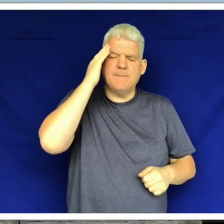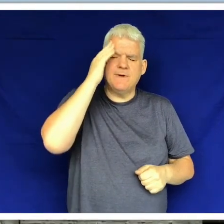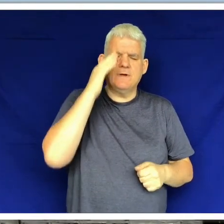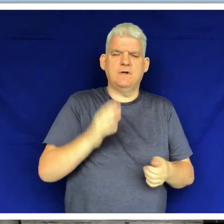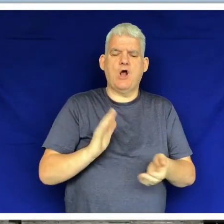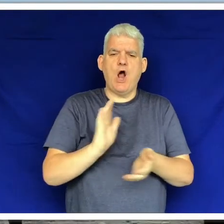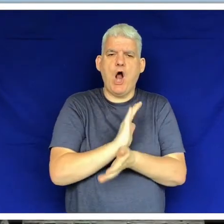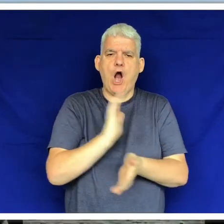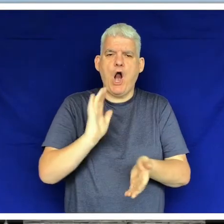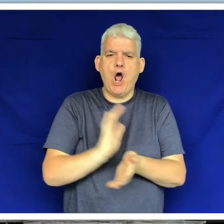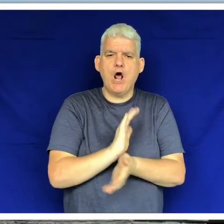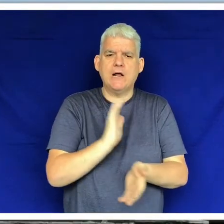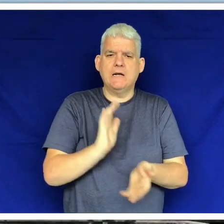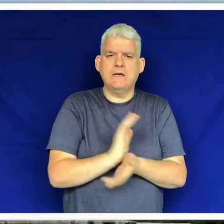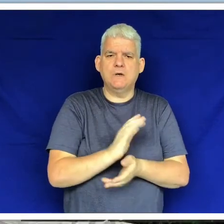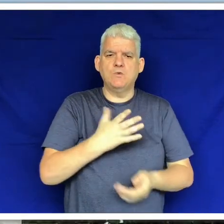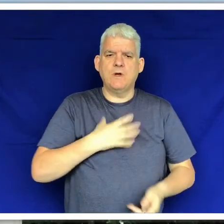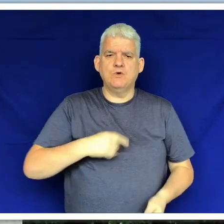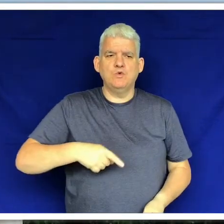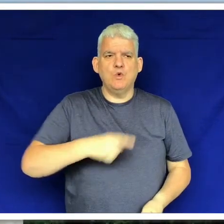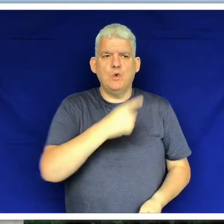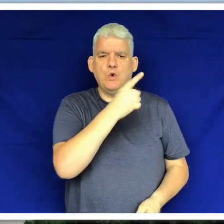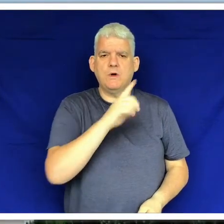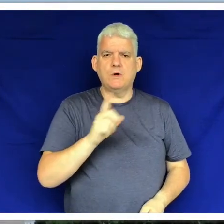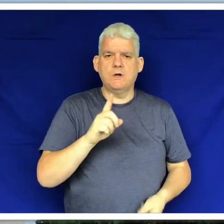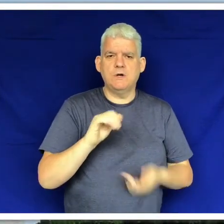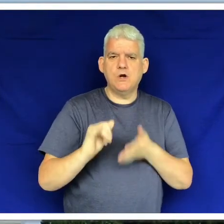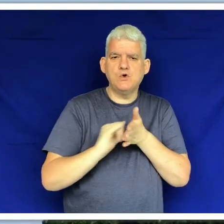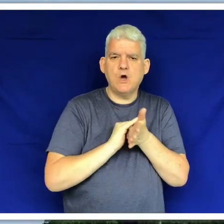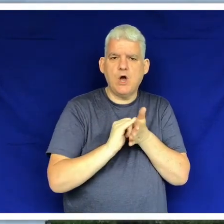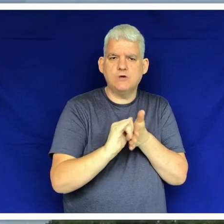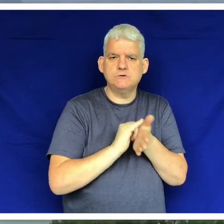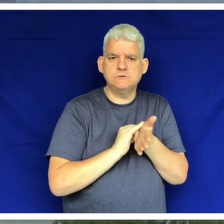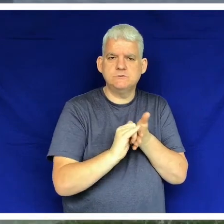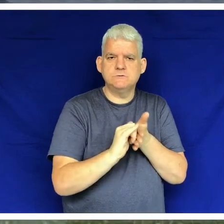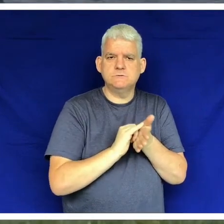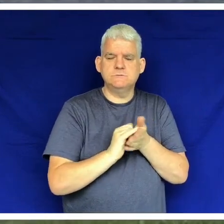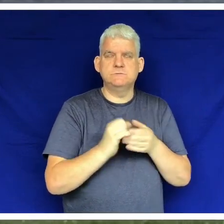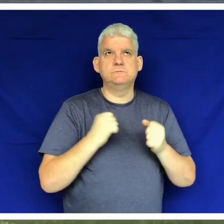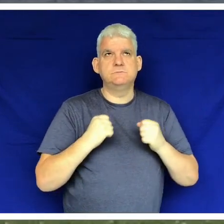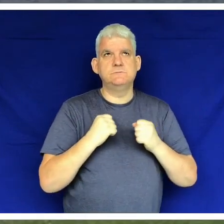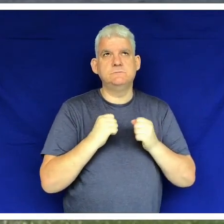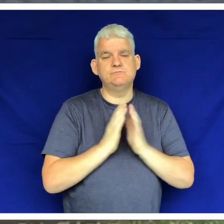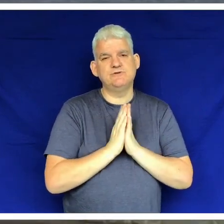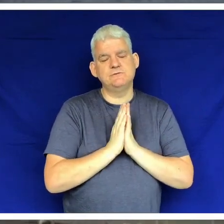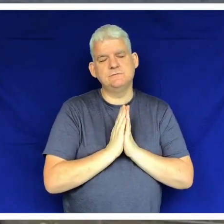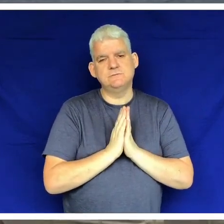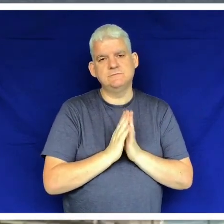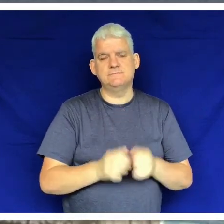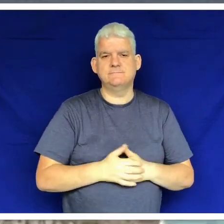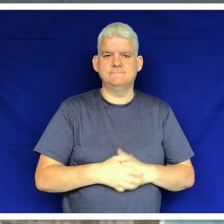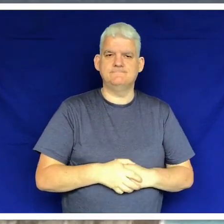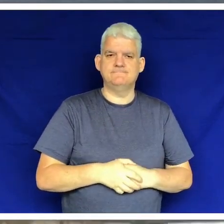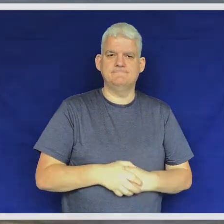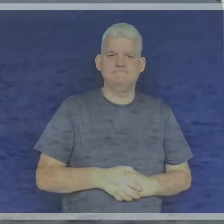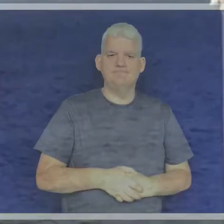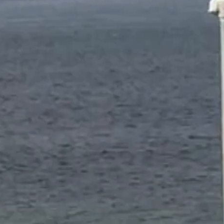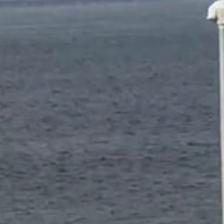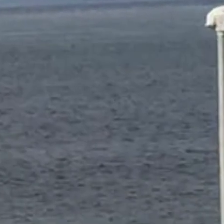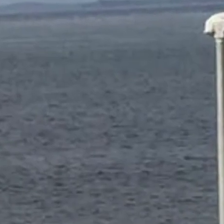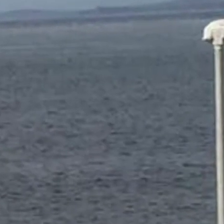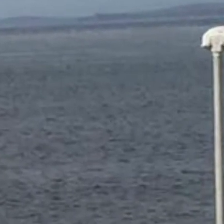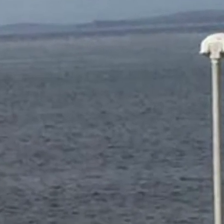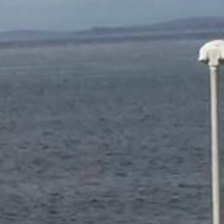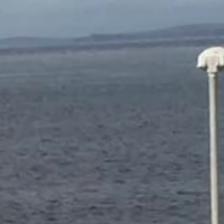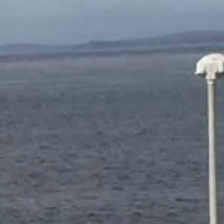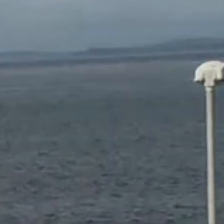My dream holiday is hopefully one day go to New York. So hopefully I will achieve this.